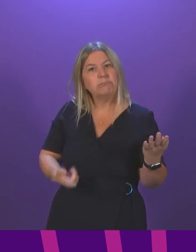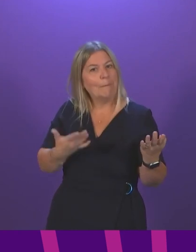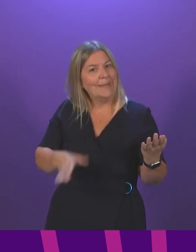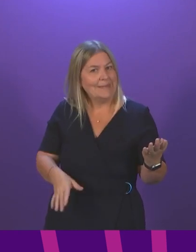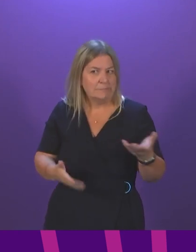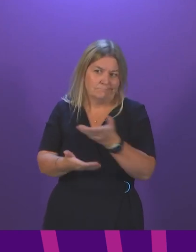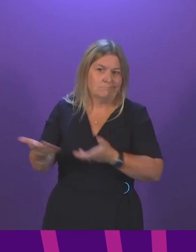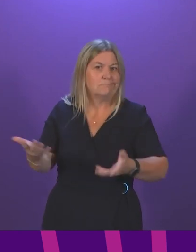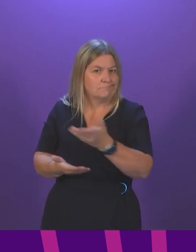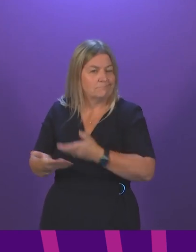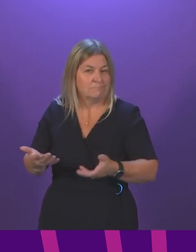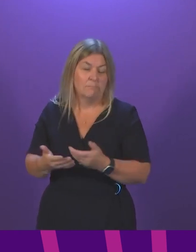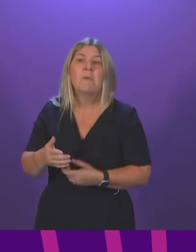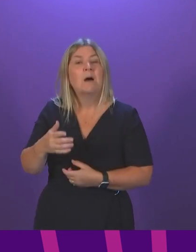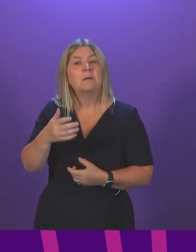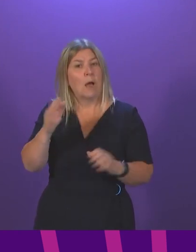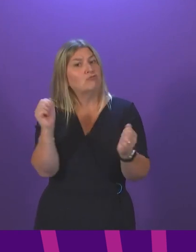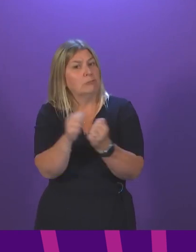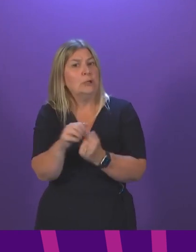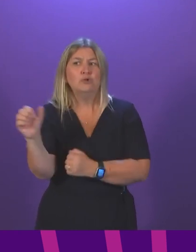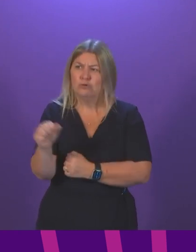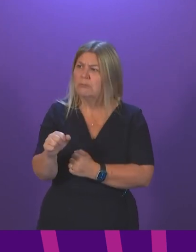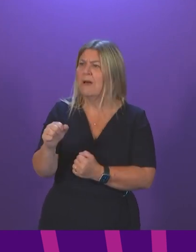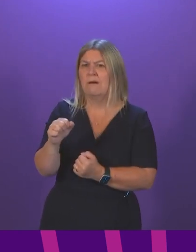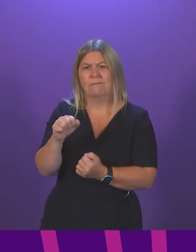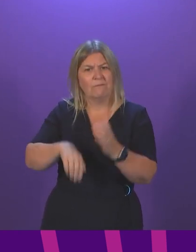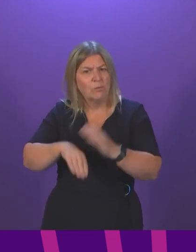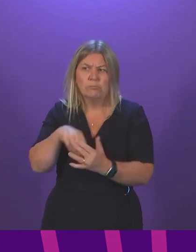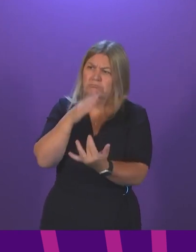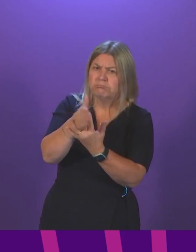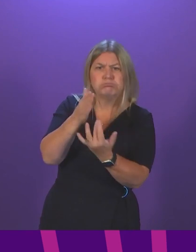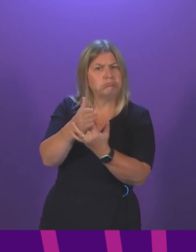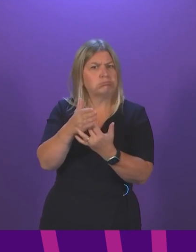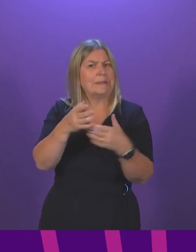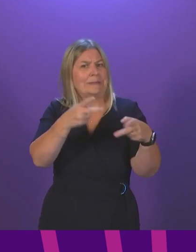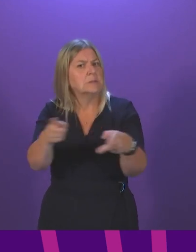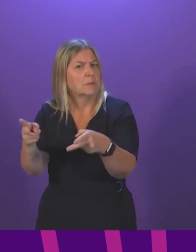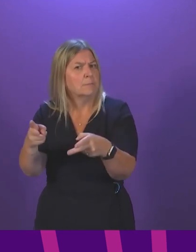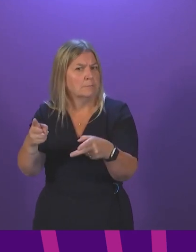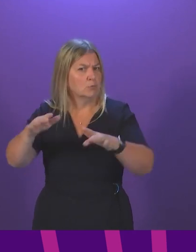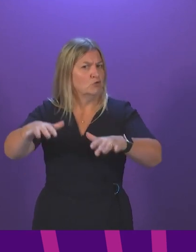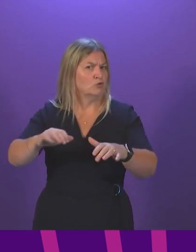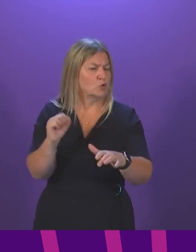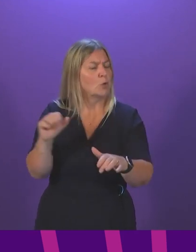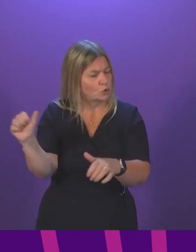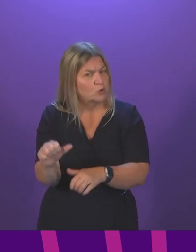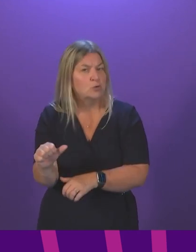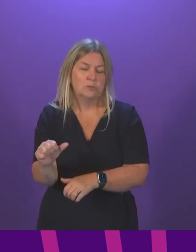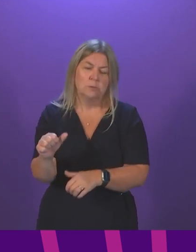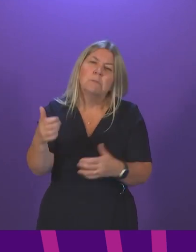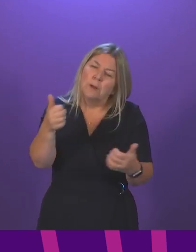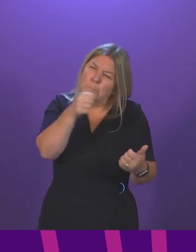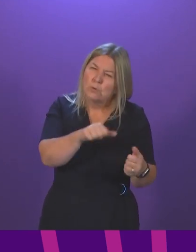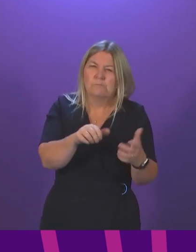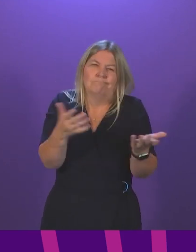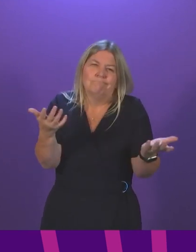for young people. And this may be one area, and there are many of these areas where changes that have been made, that have been necessitated by the pandemic, are